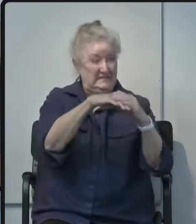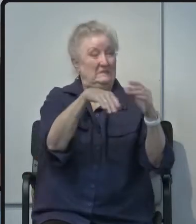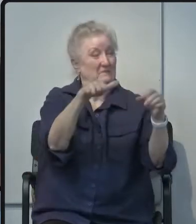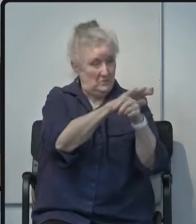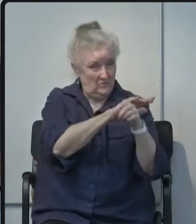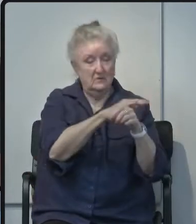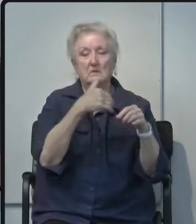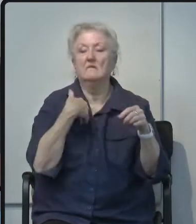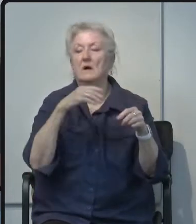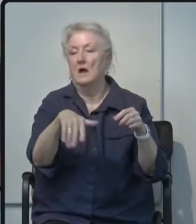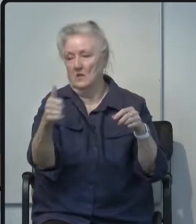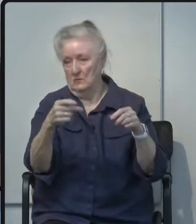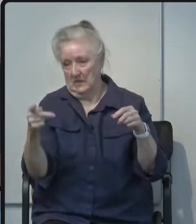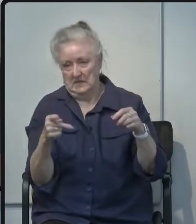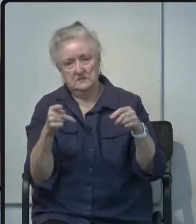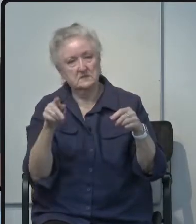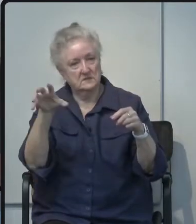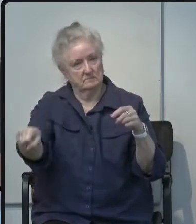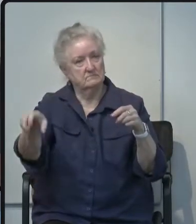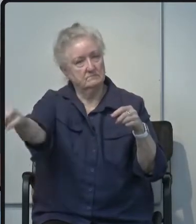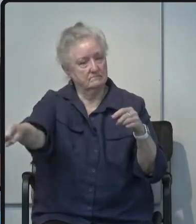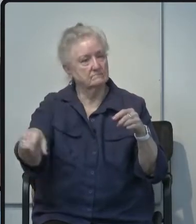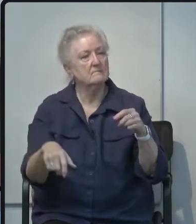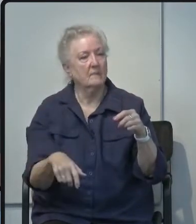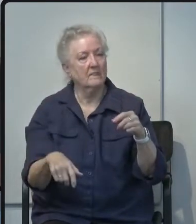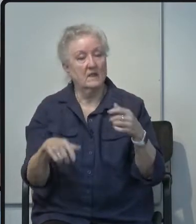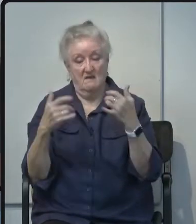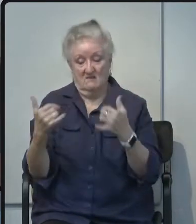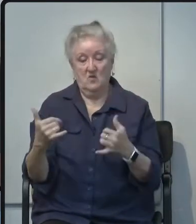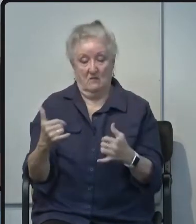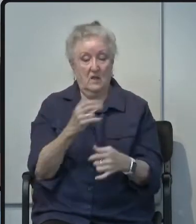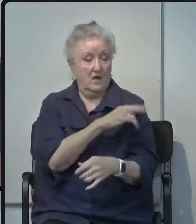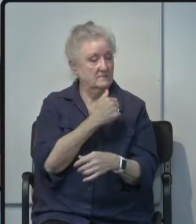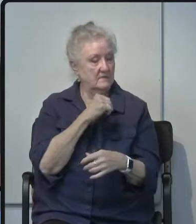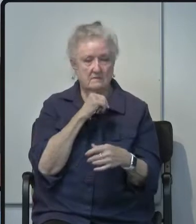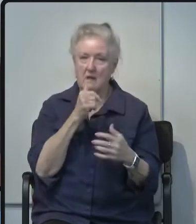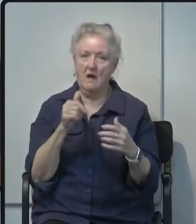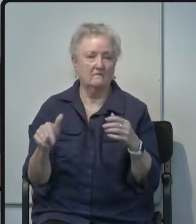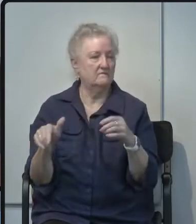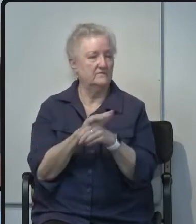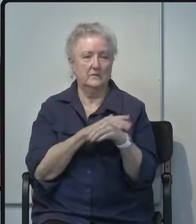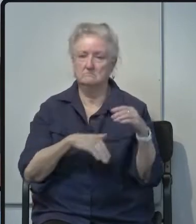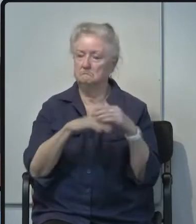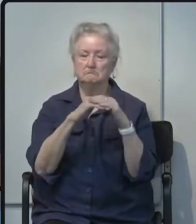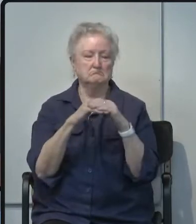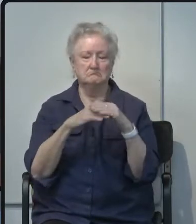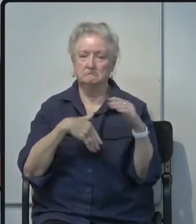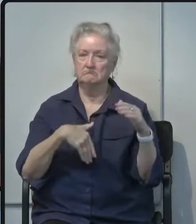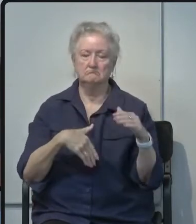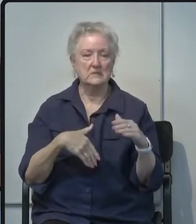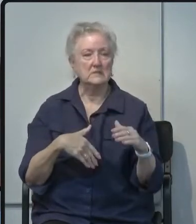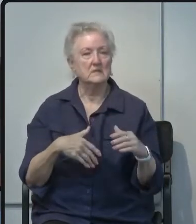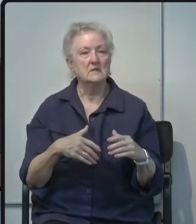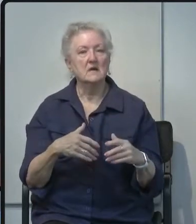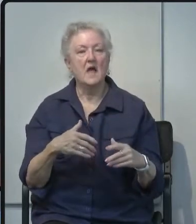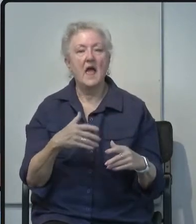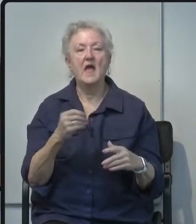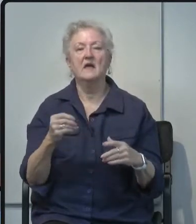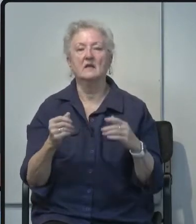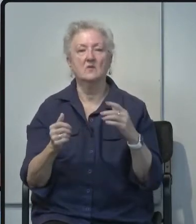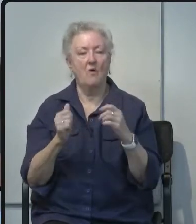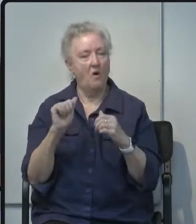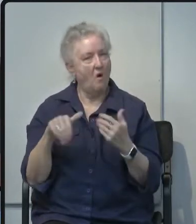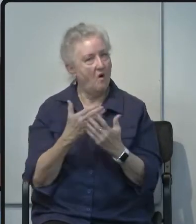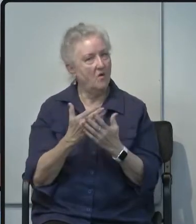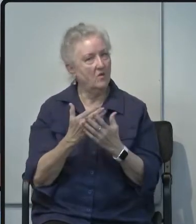currently our hospitals are not filled to maximum capacity and all